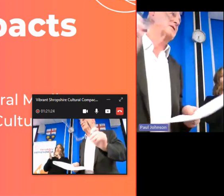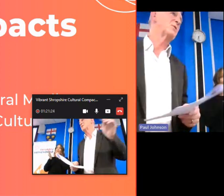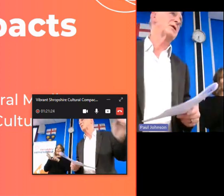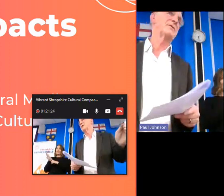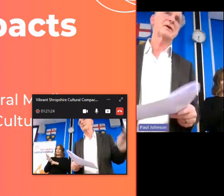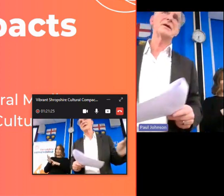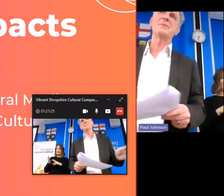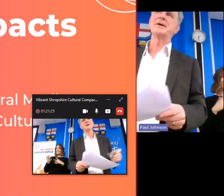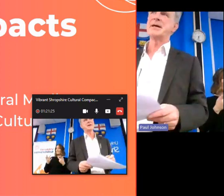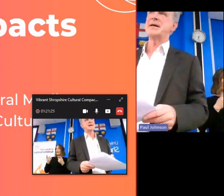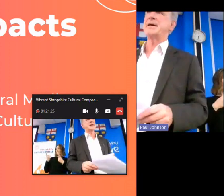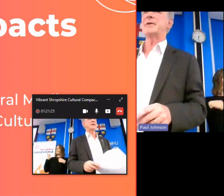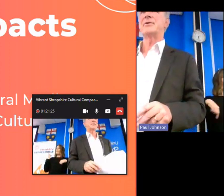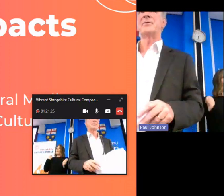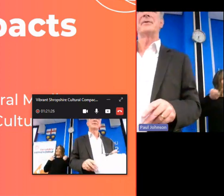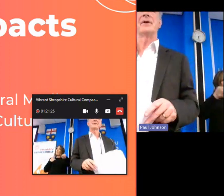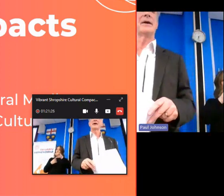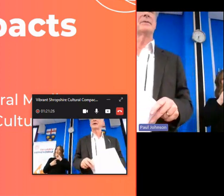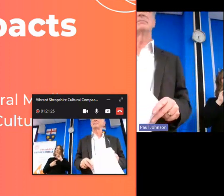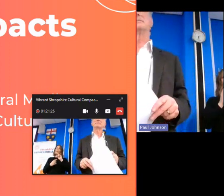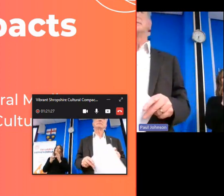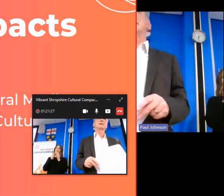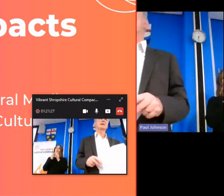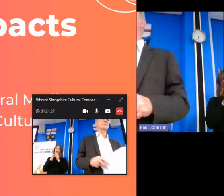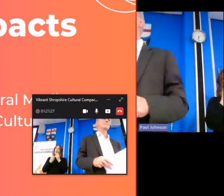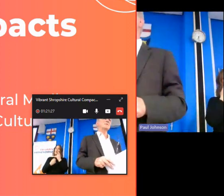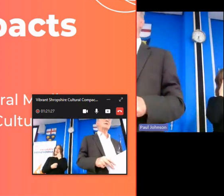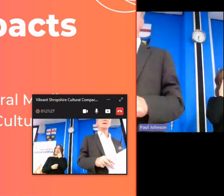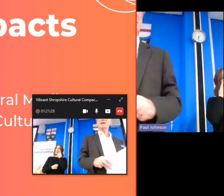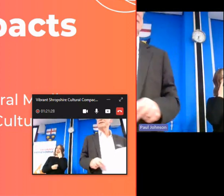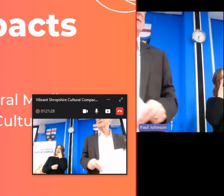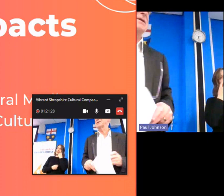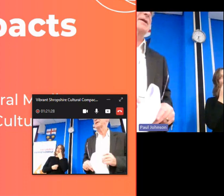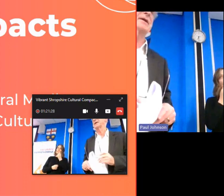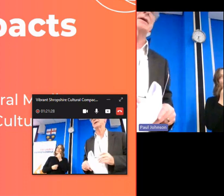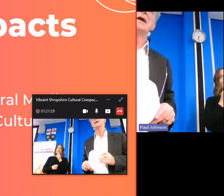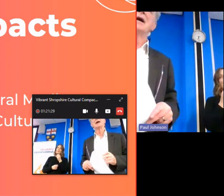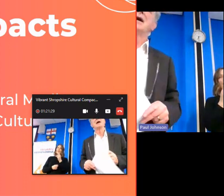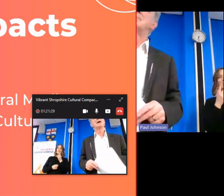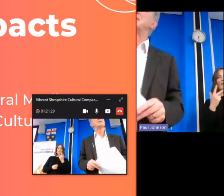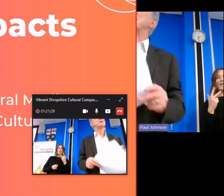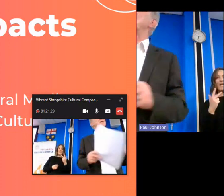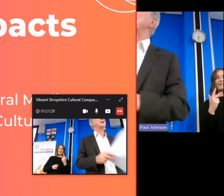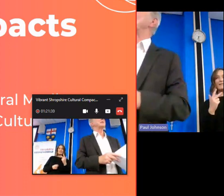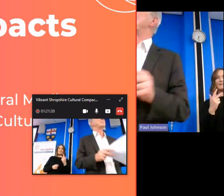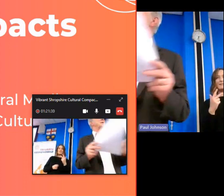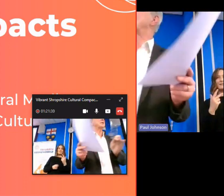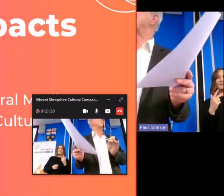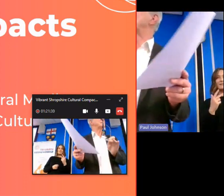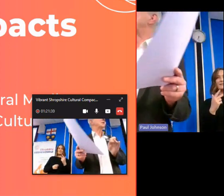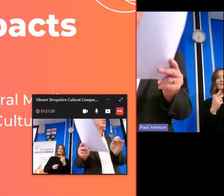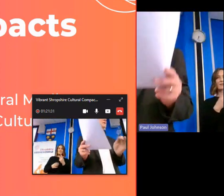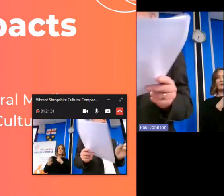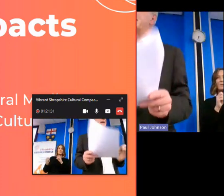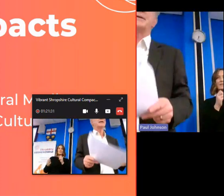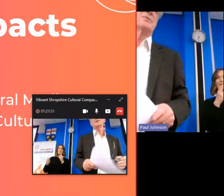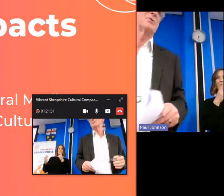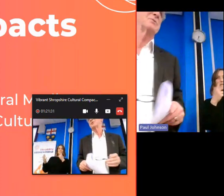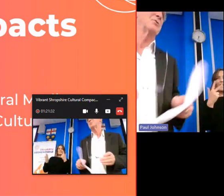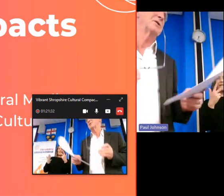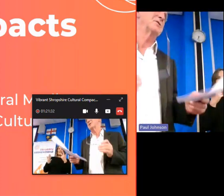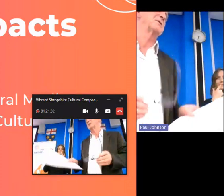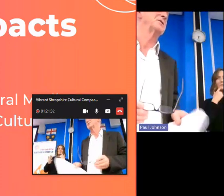for all of us it's worth keeping an eye on uh um 28 is it i think uh because i think the pendulum is shifting